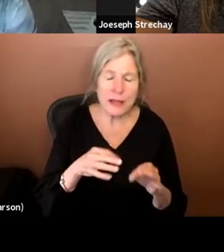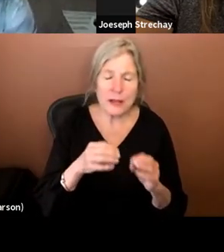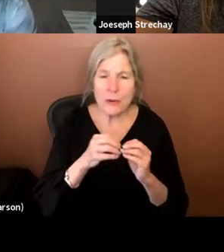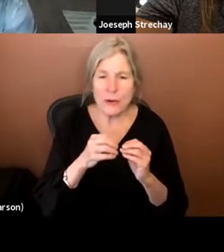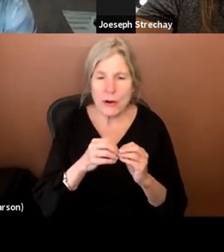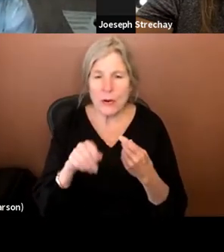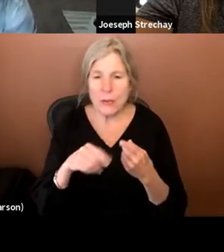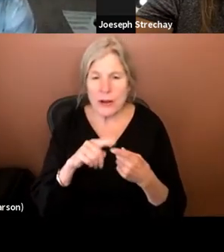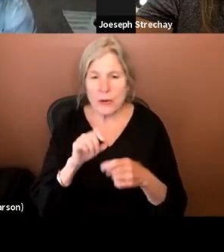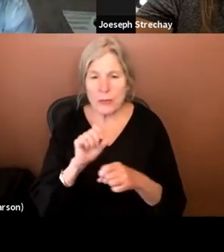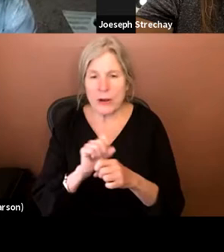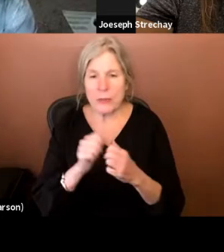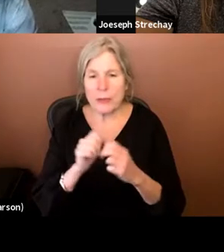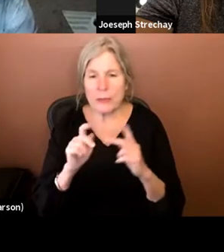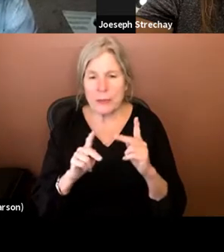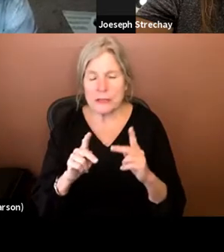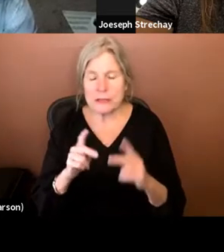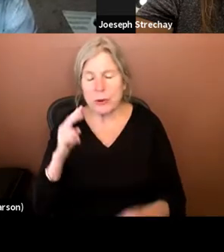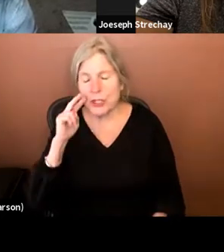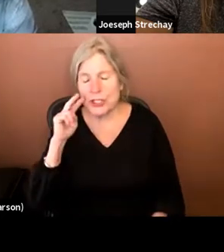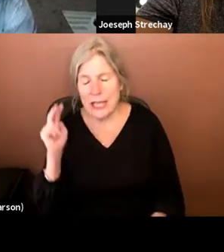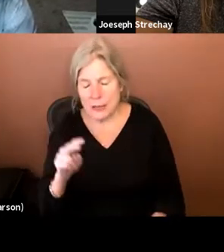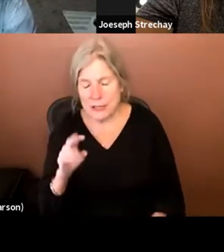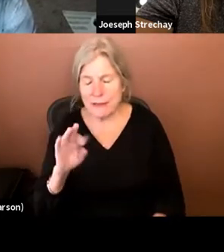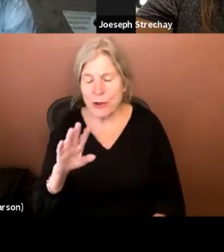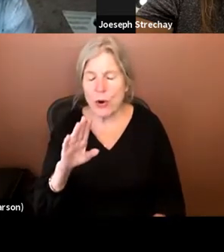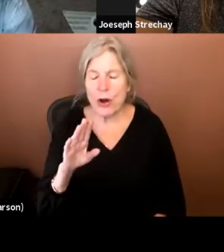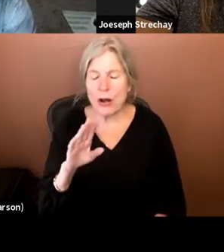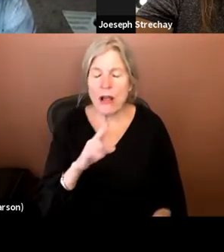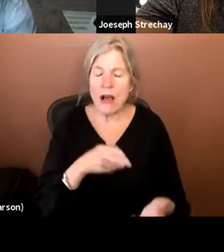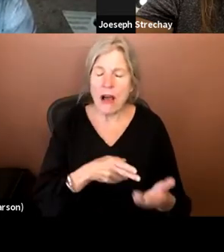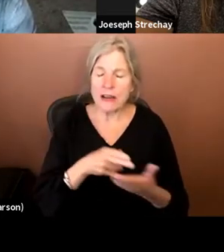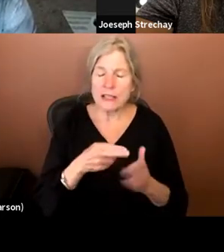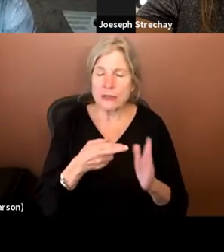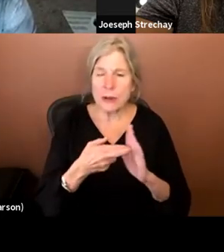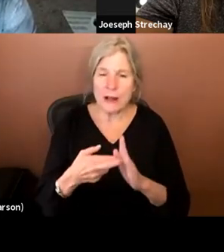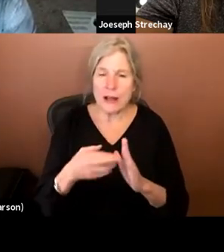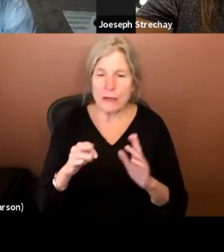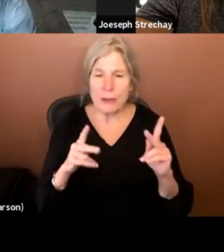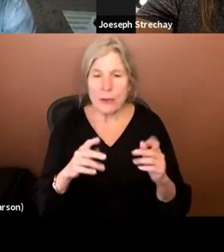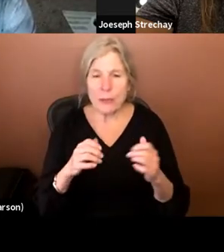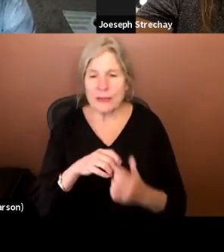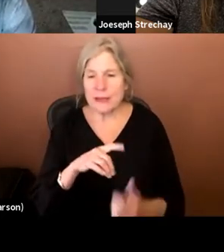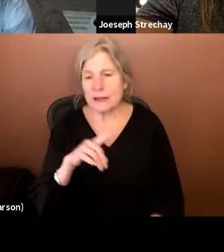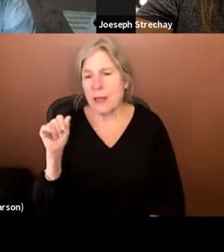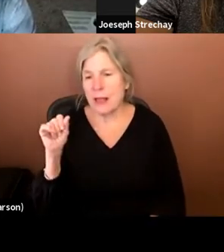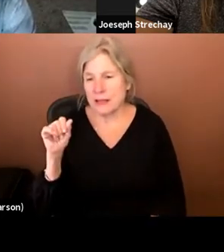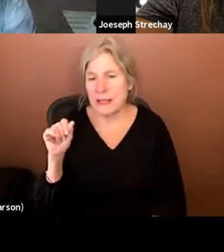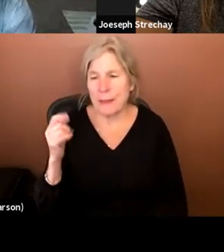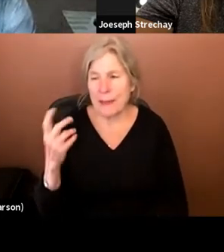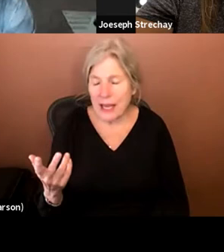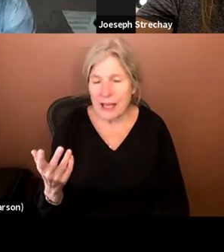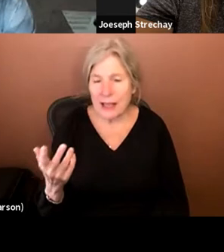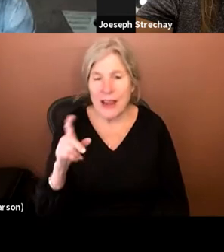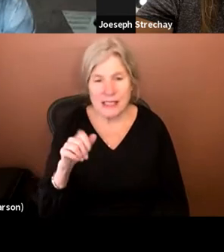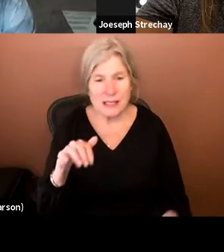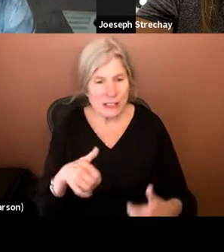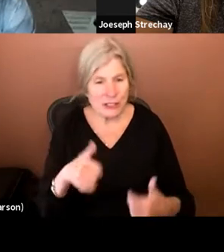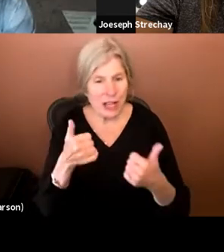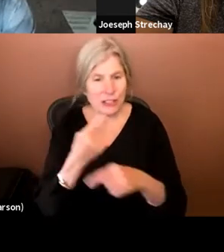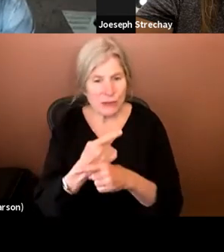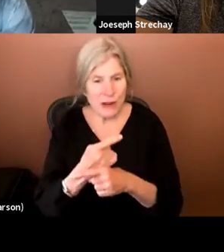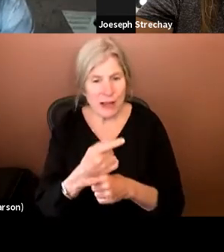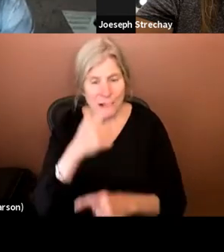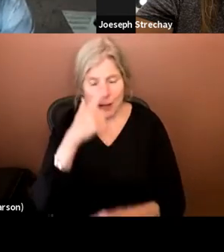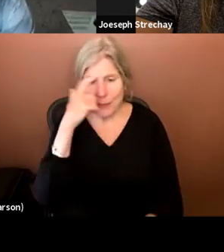dealing with people's perception of your authentic representation of people with disabilities, I mean, that's got to be challenging, right?